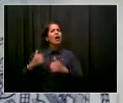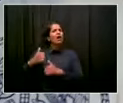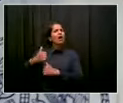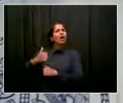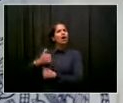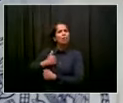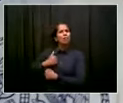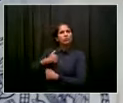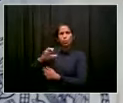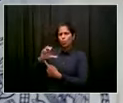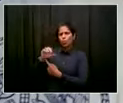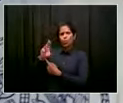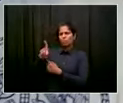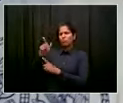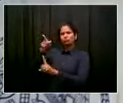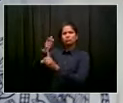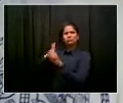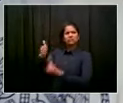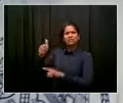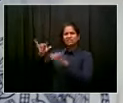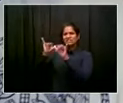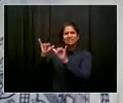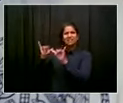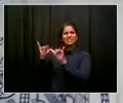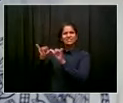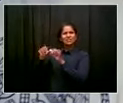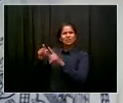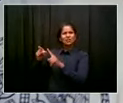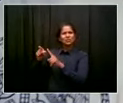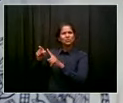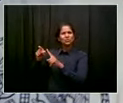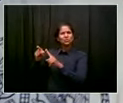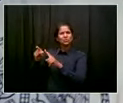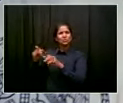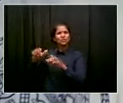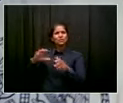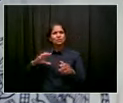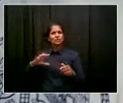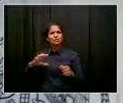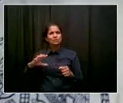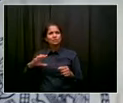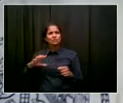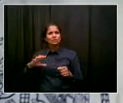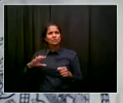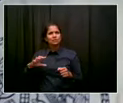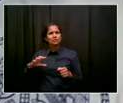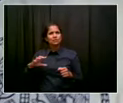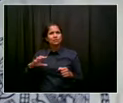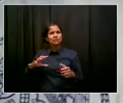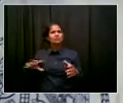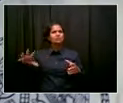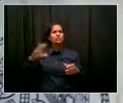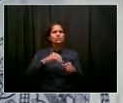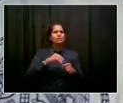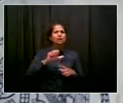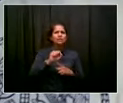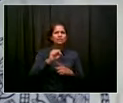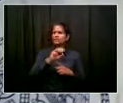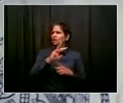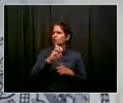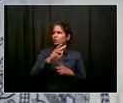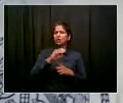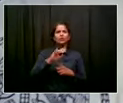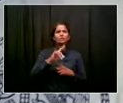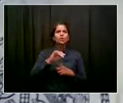the madison seawall project uh we're just hoping to get your reaction and see where the city stands on that work thank